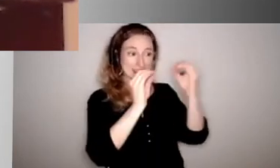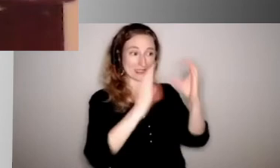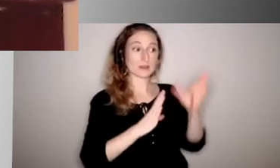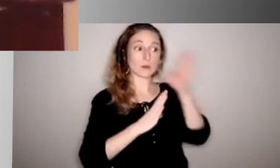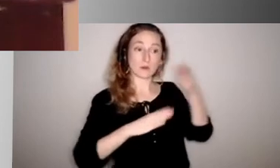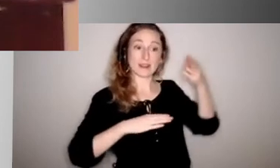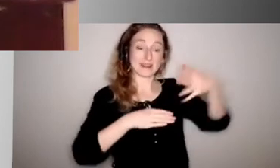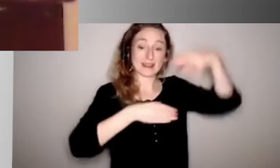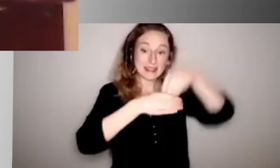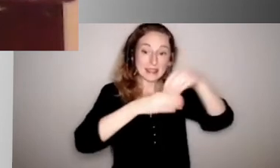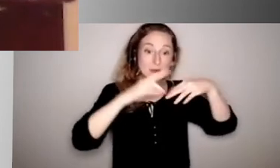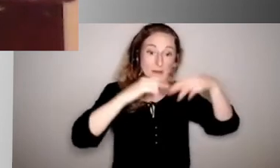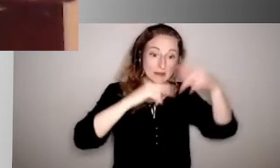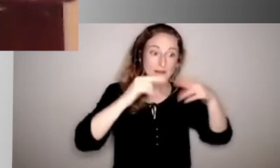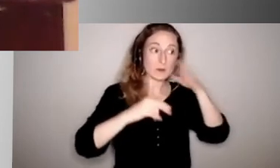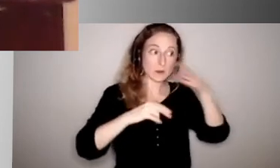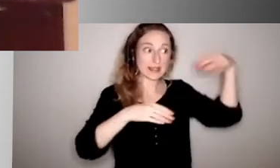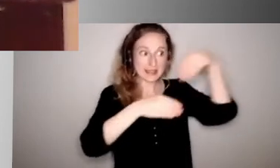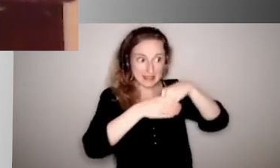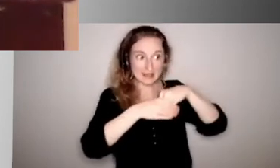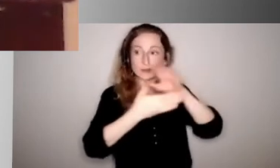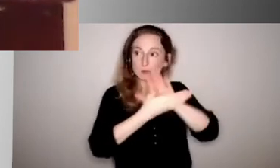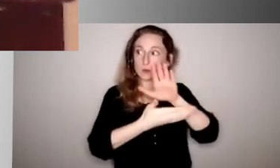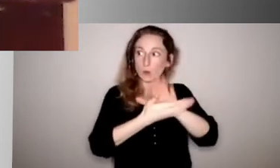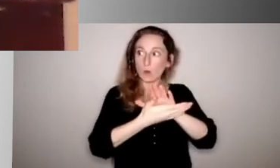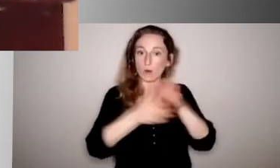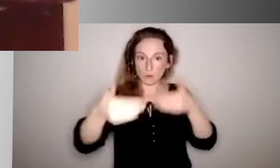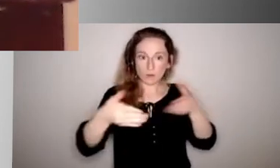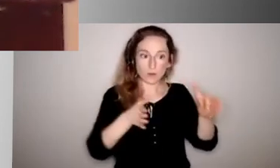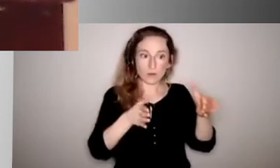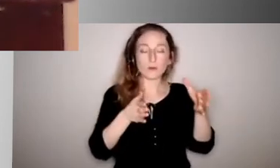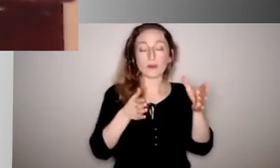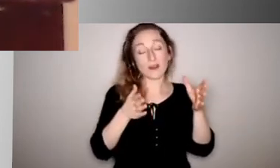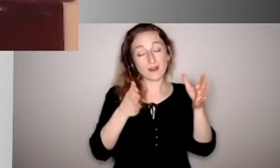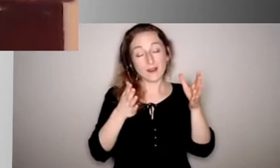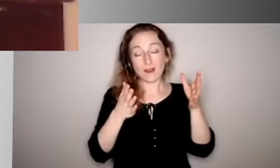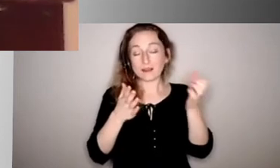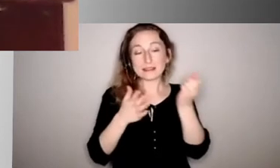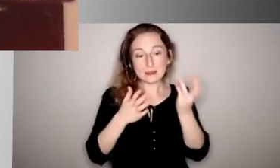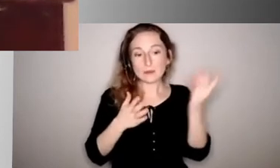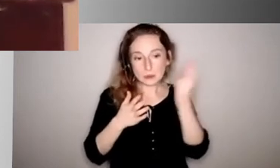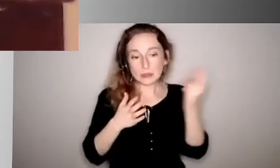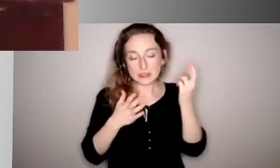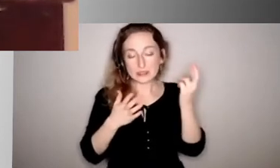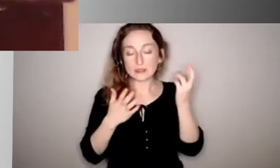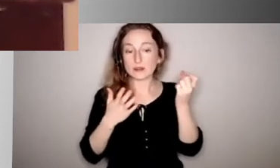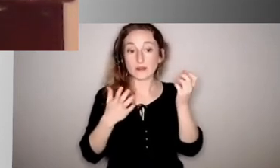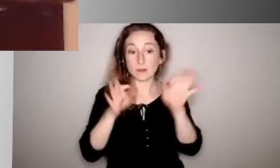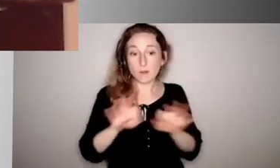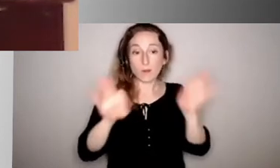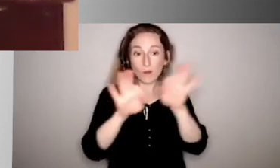space for many reasons. One, we know that the socialization for our teachers is also critically important. And so we're really talking about